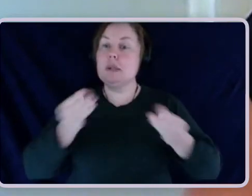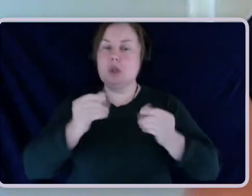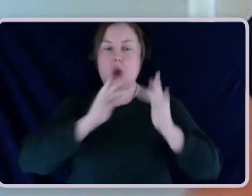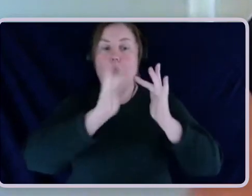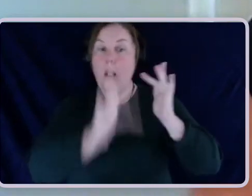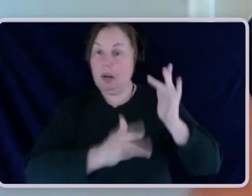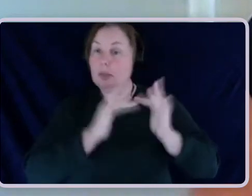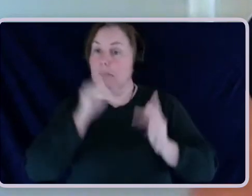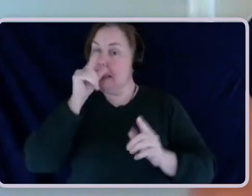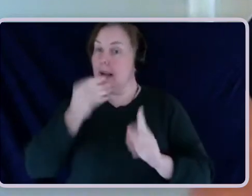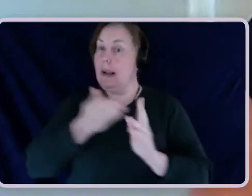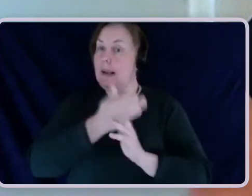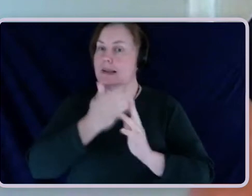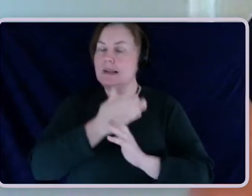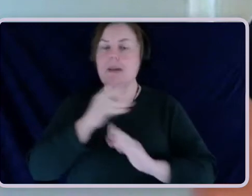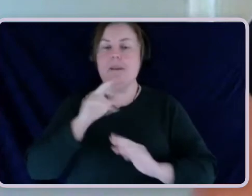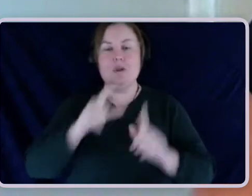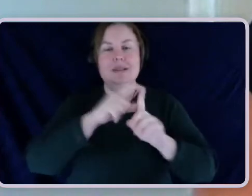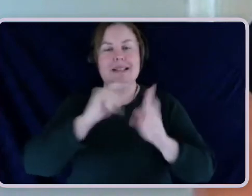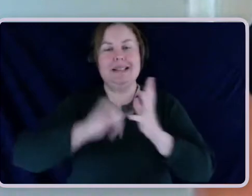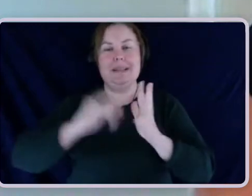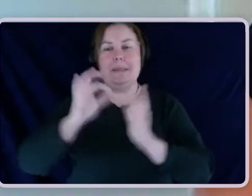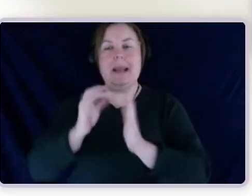Please welcome Dermot Williams.